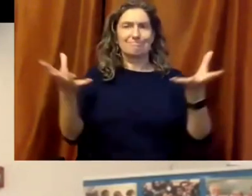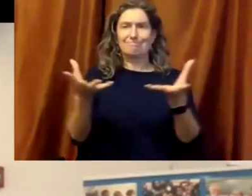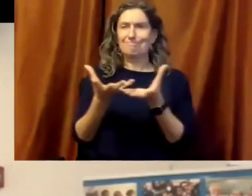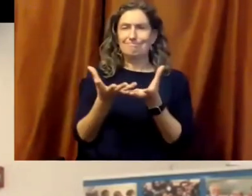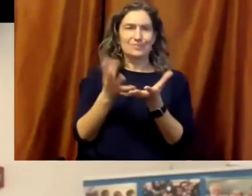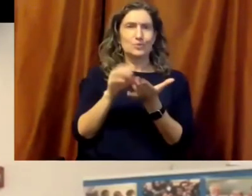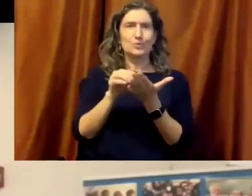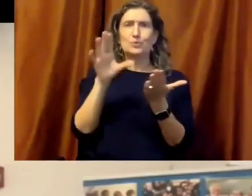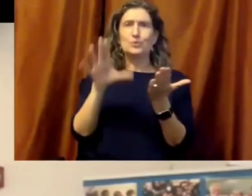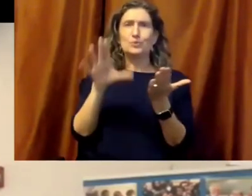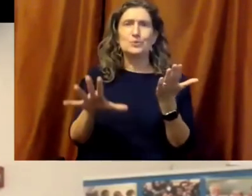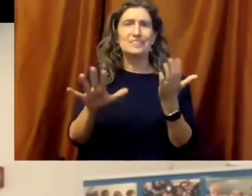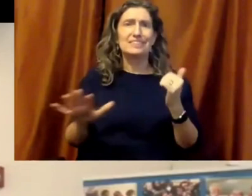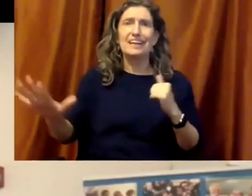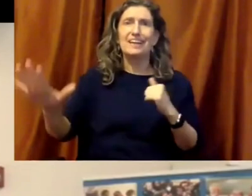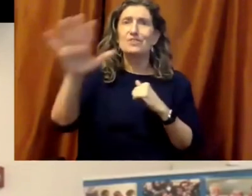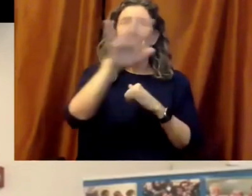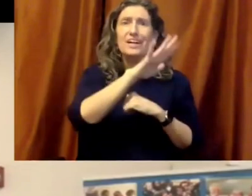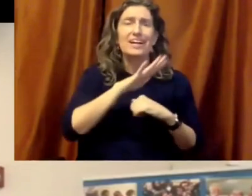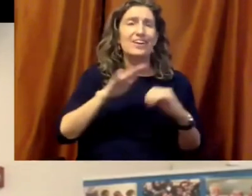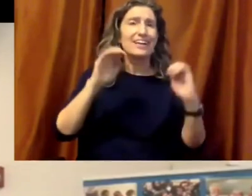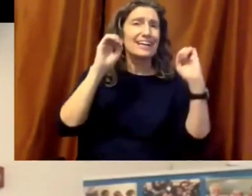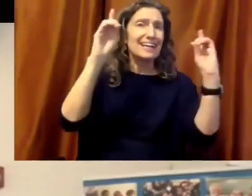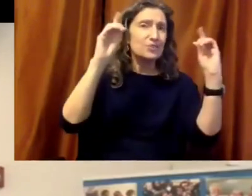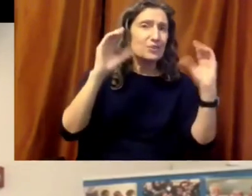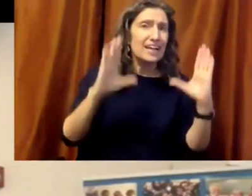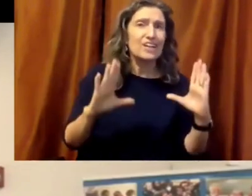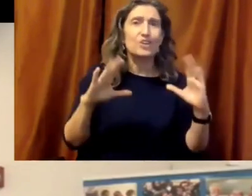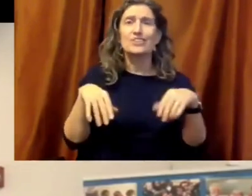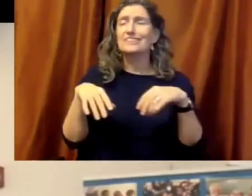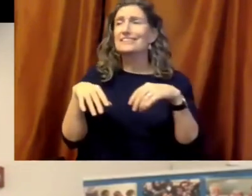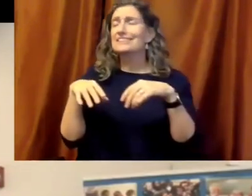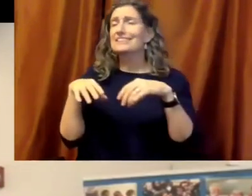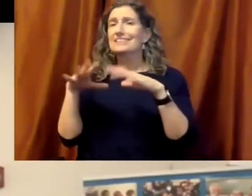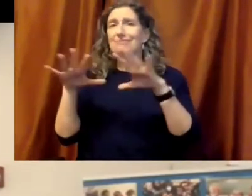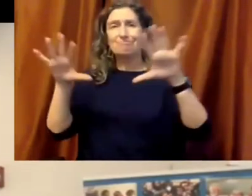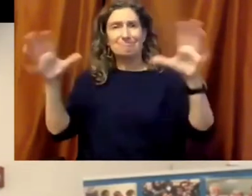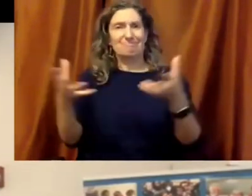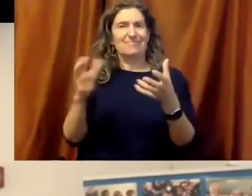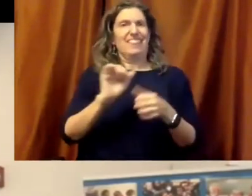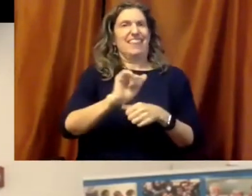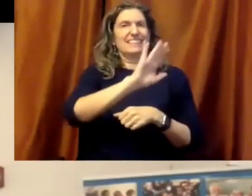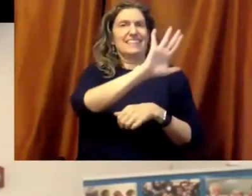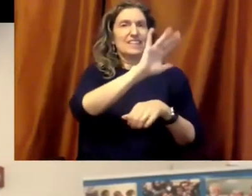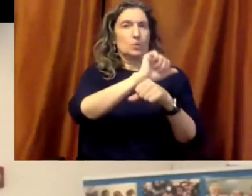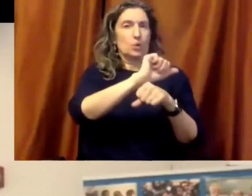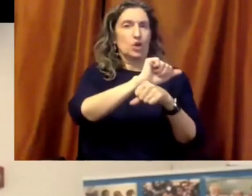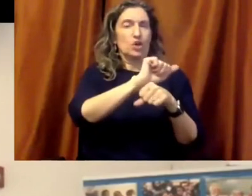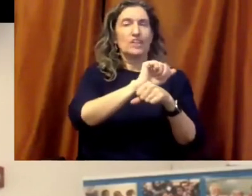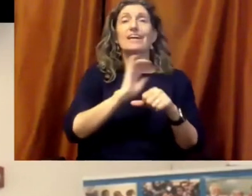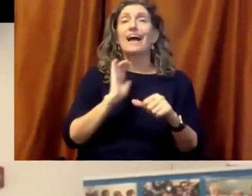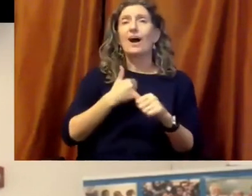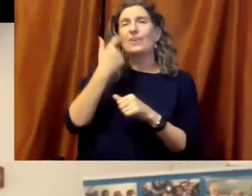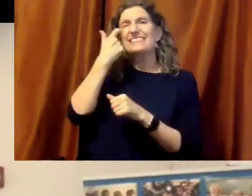everywhere, and some of that was reflected in the kickoff ceremony that Director General Azoulay